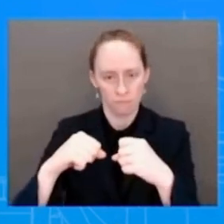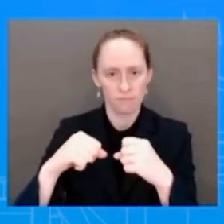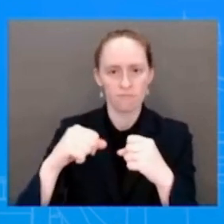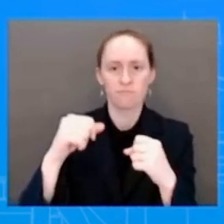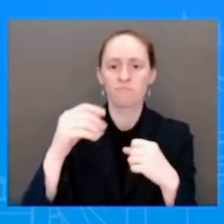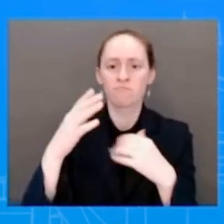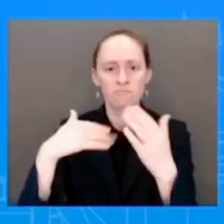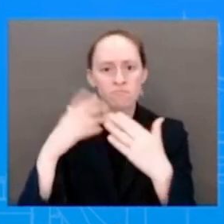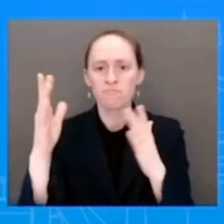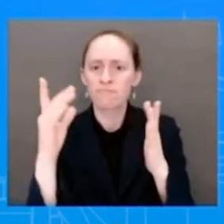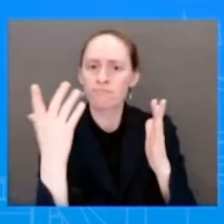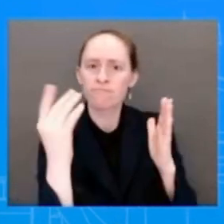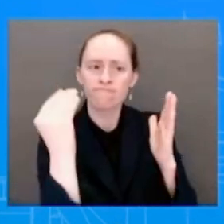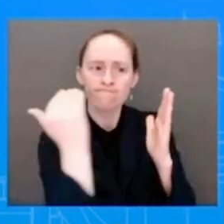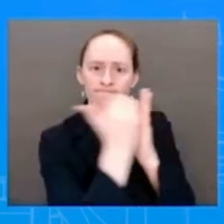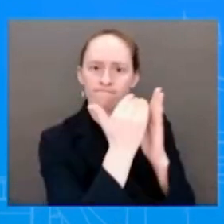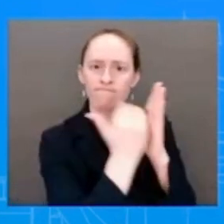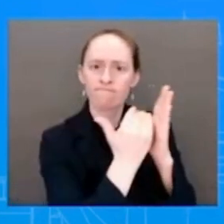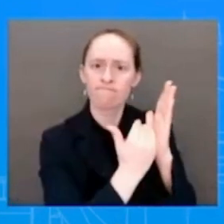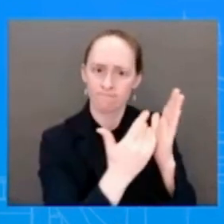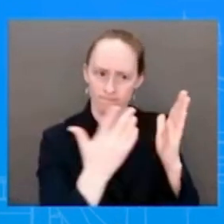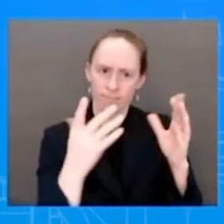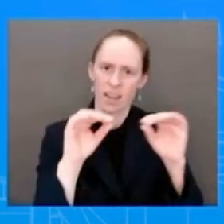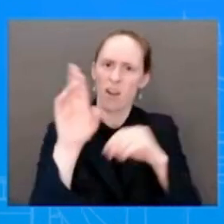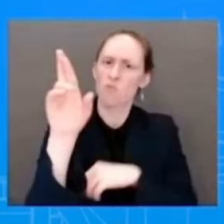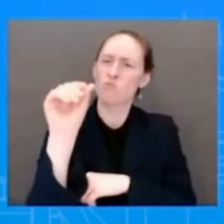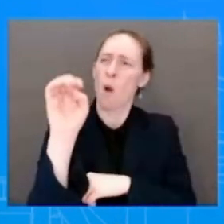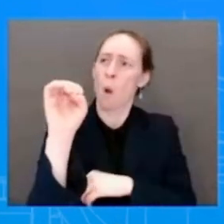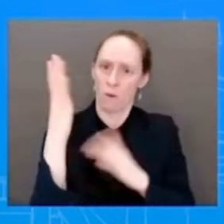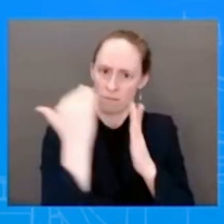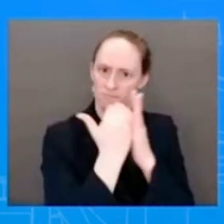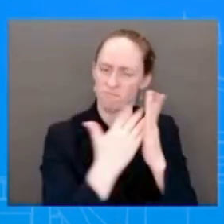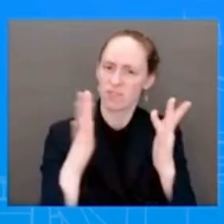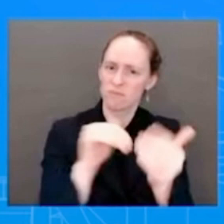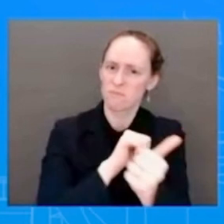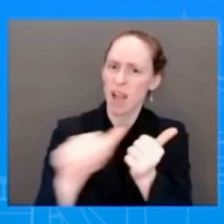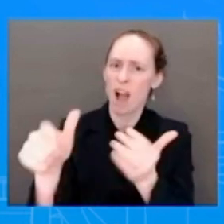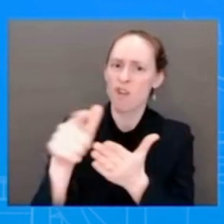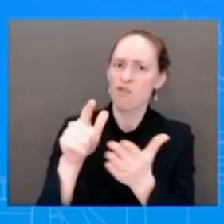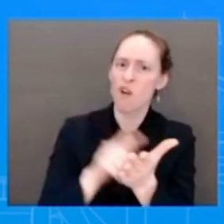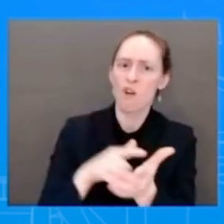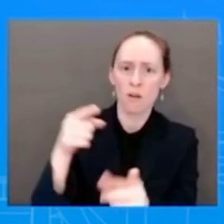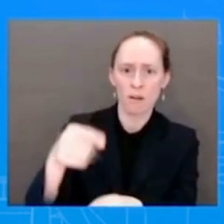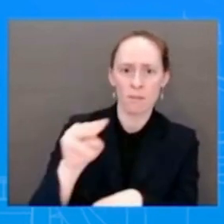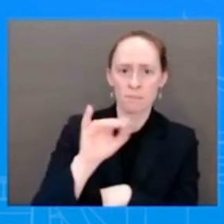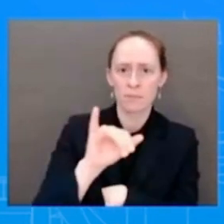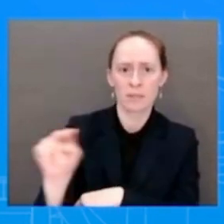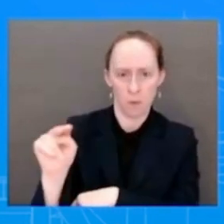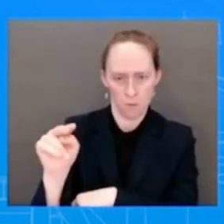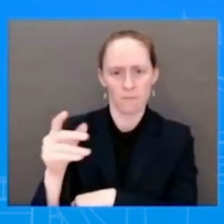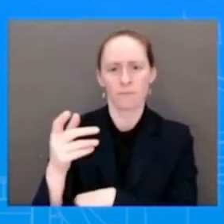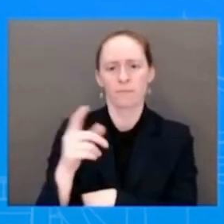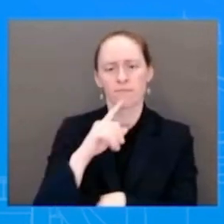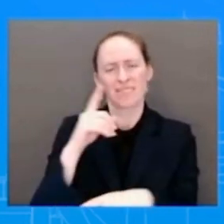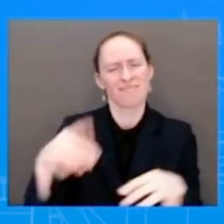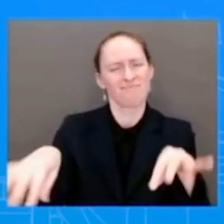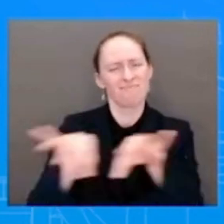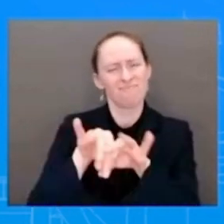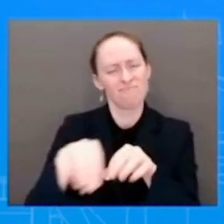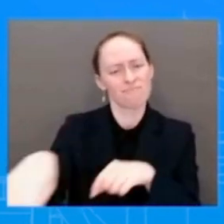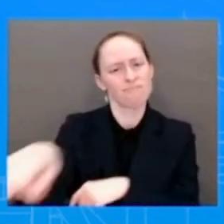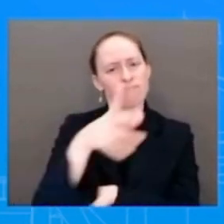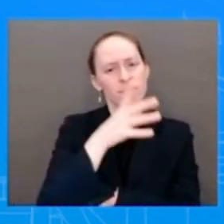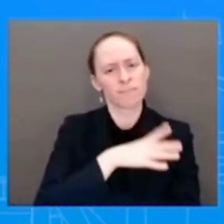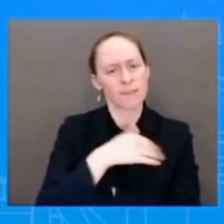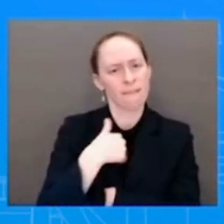in this country are treated with the dignity and respect they deserve. But the President remains committed to fighting for gender equality and gender equity,